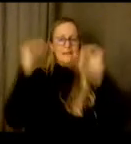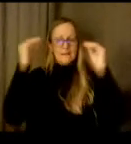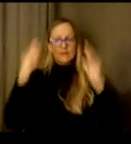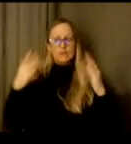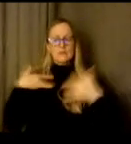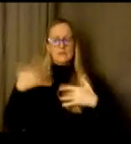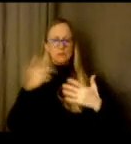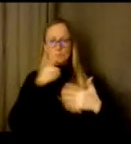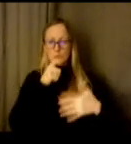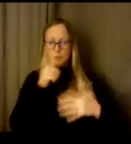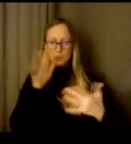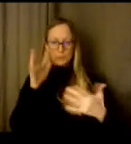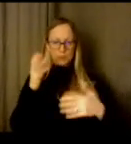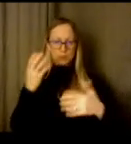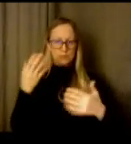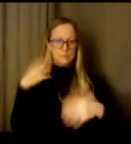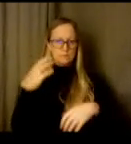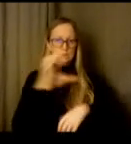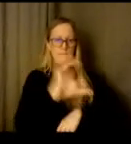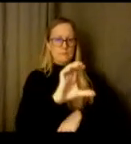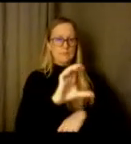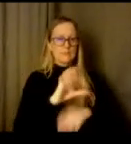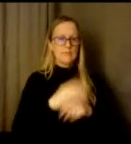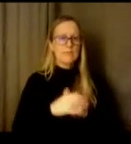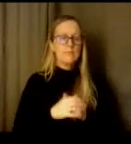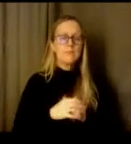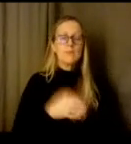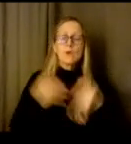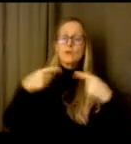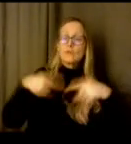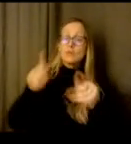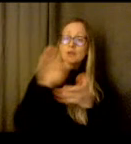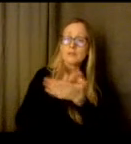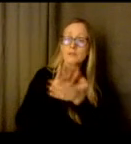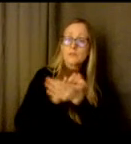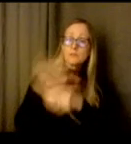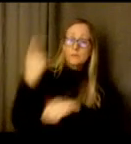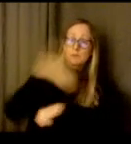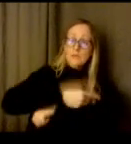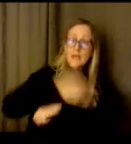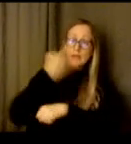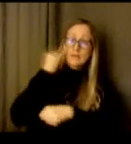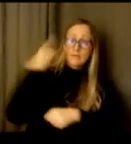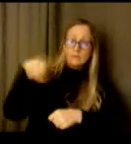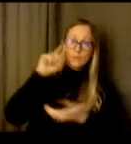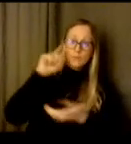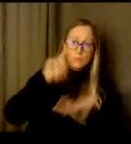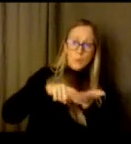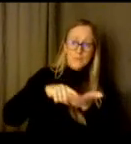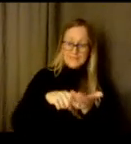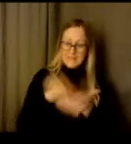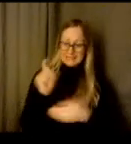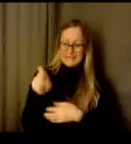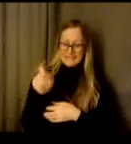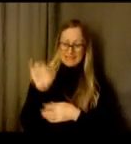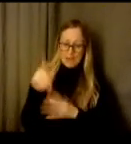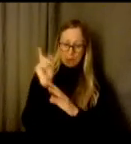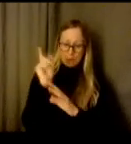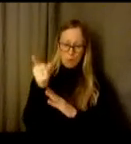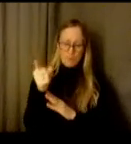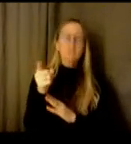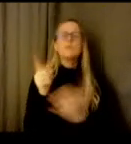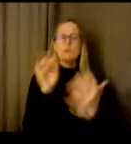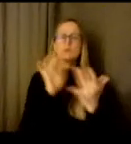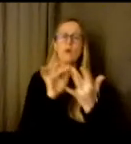yeah during the school day if you are noticing um some needs in the moment um certainly contacting